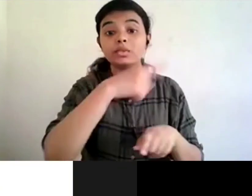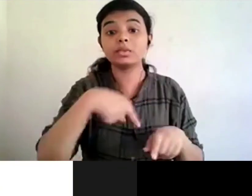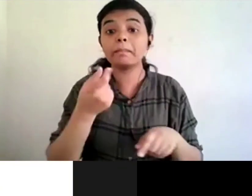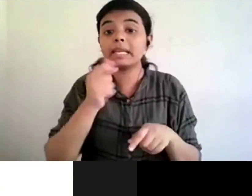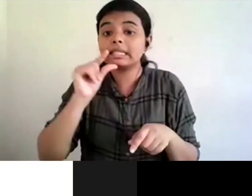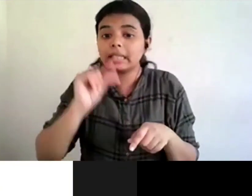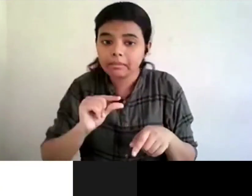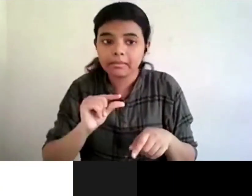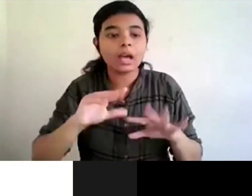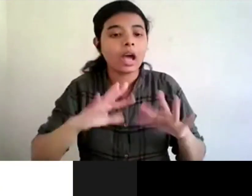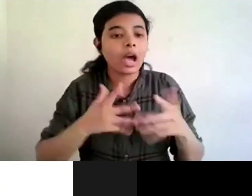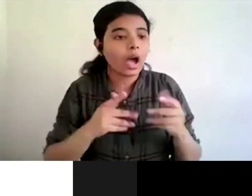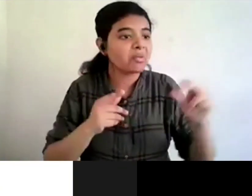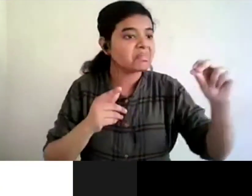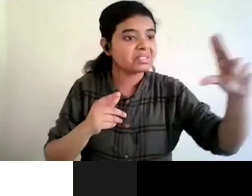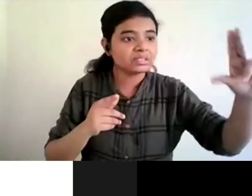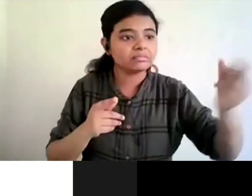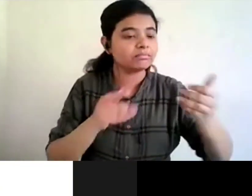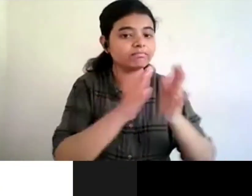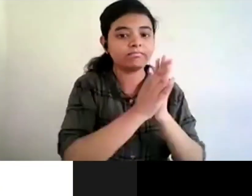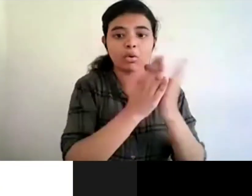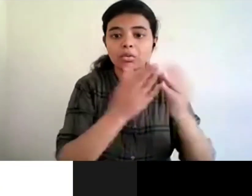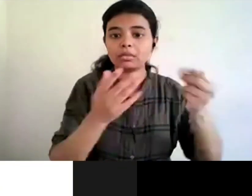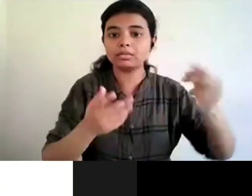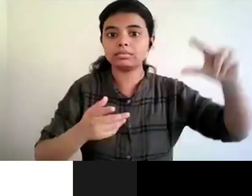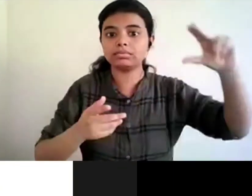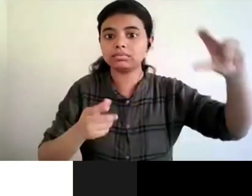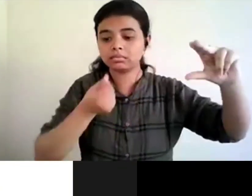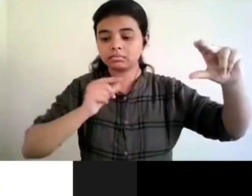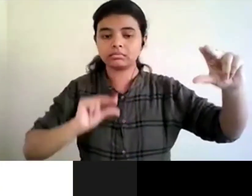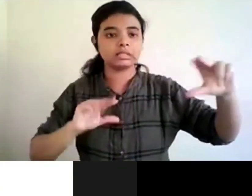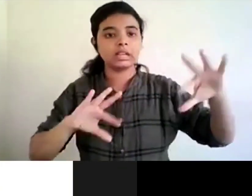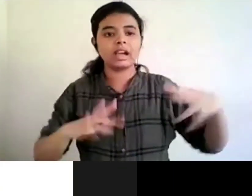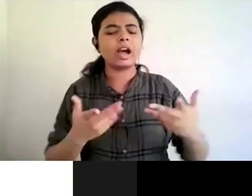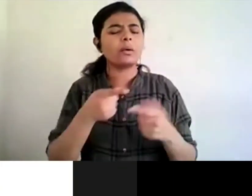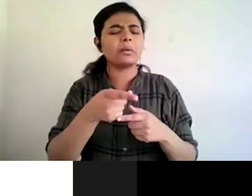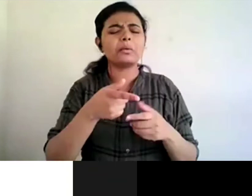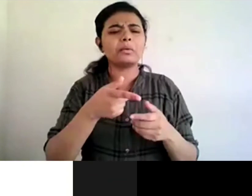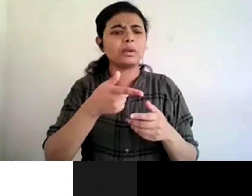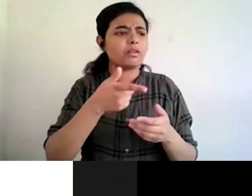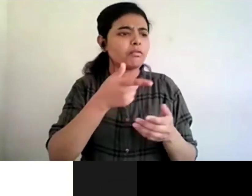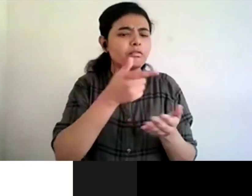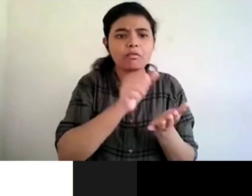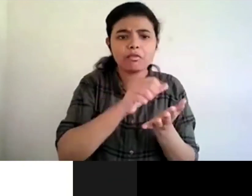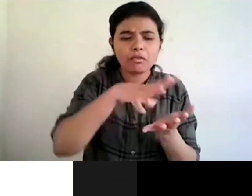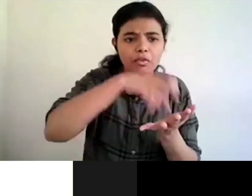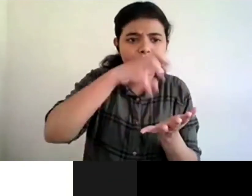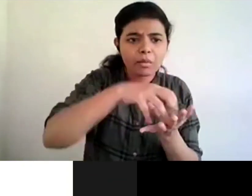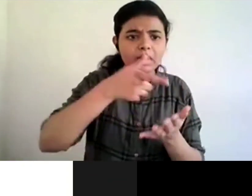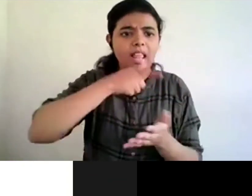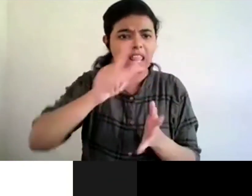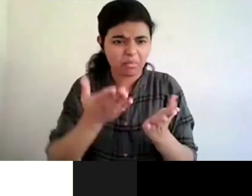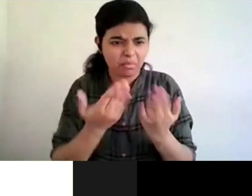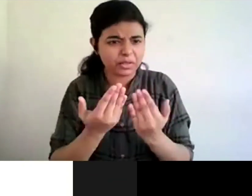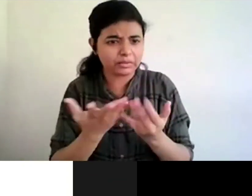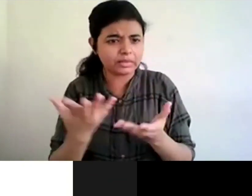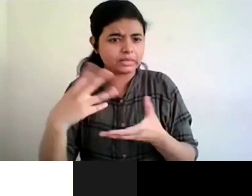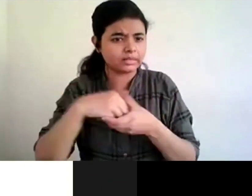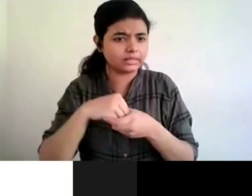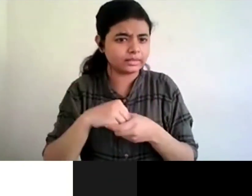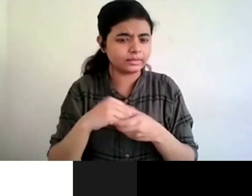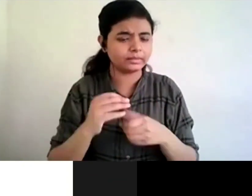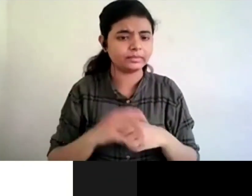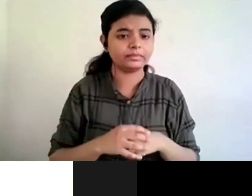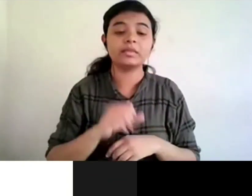uh uh in terms of uh allowing photocopy and all so yeah that's just one comment i just wanted